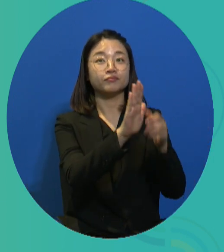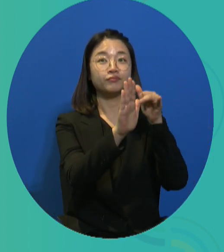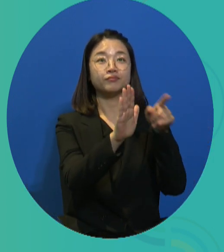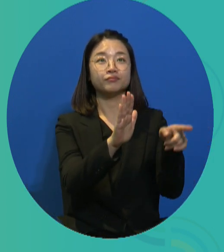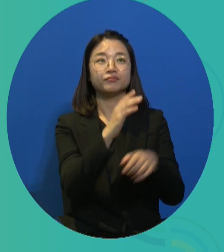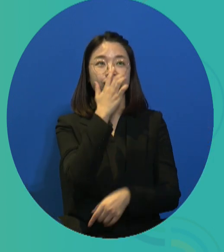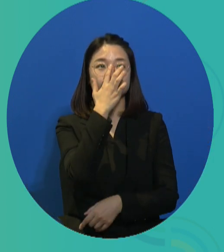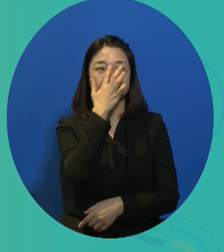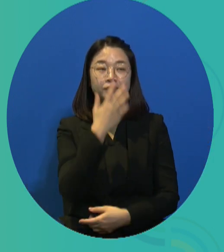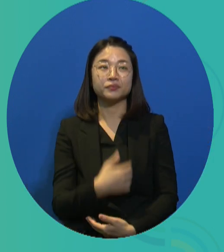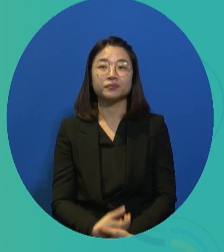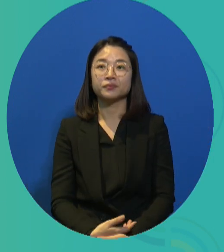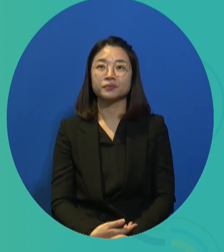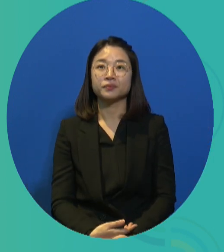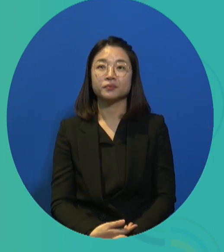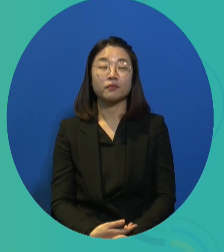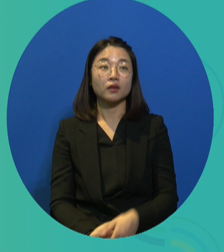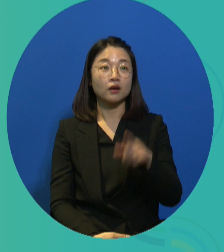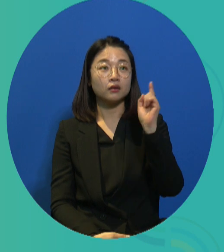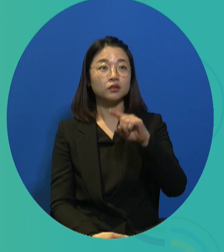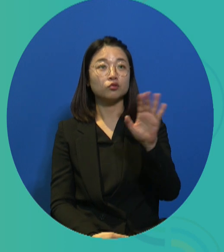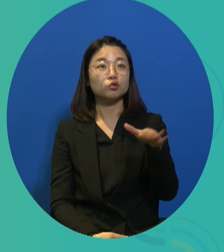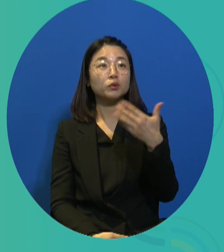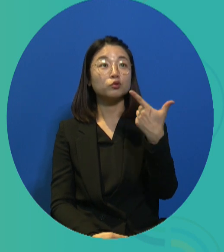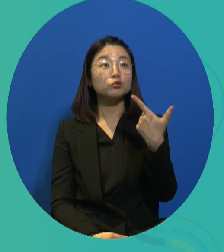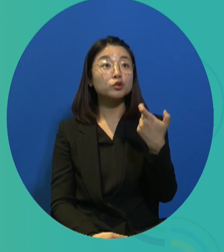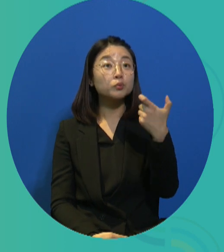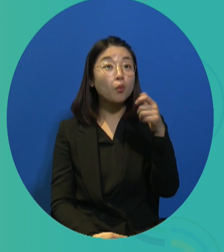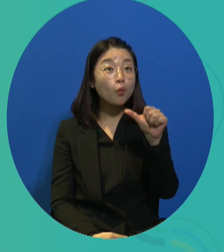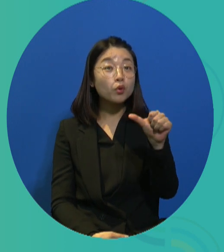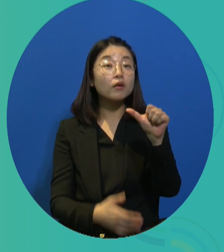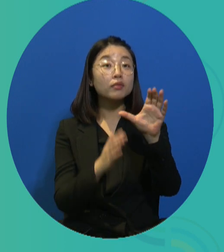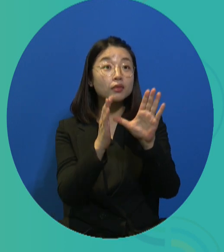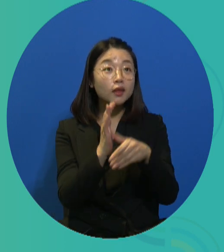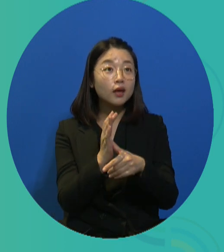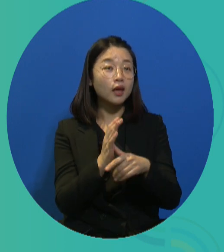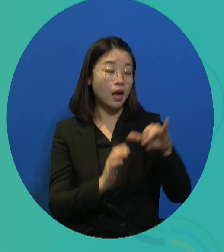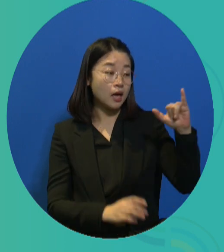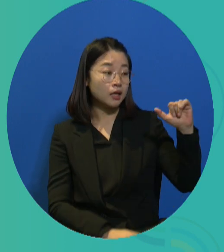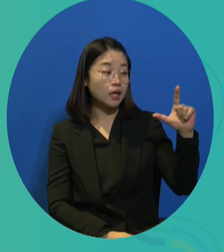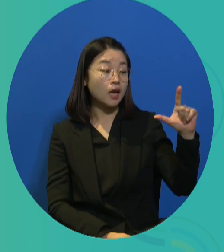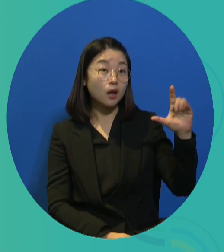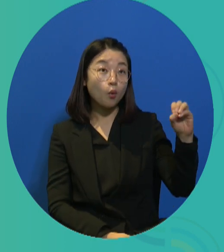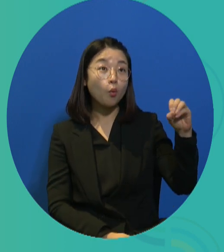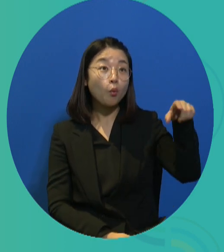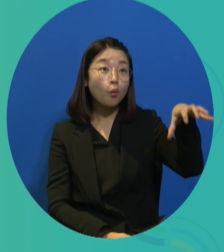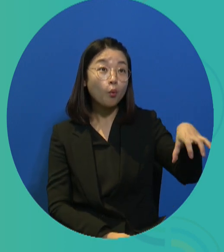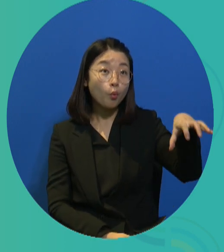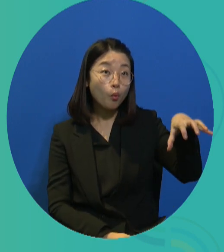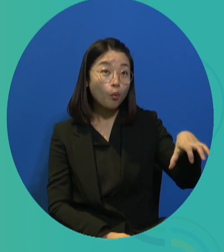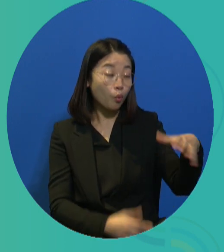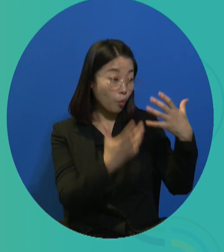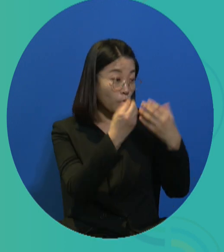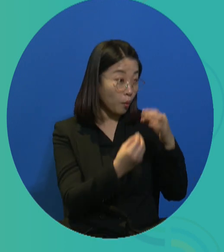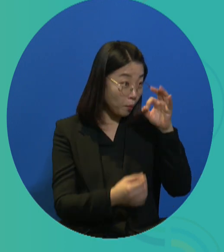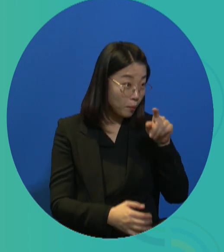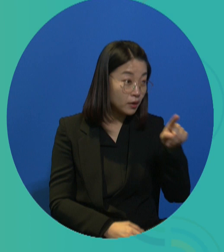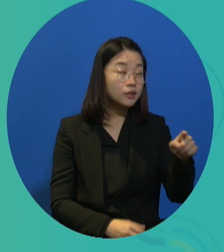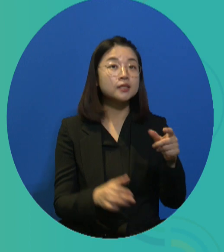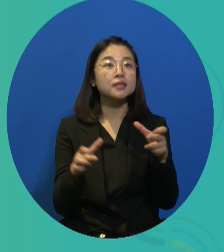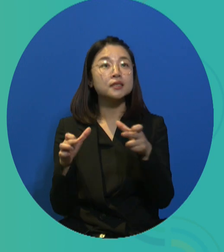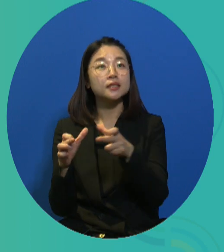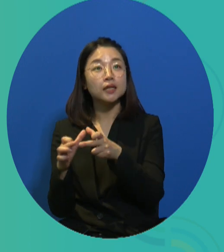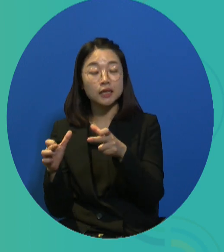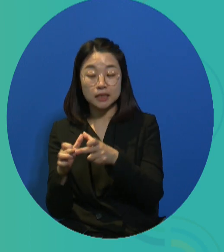and vocational training and given employment opportunities. When you take a look at the recommendation number 99